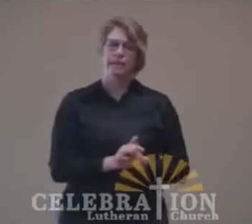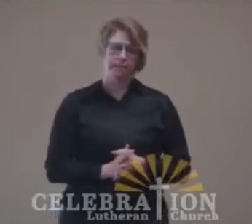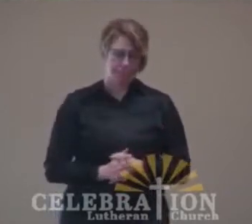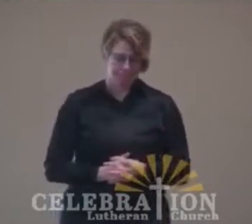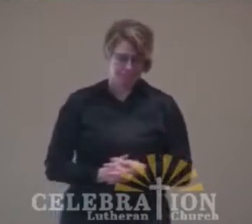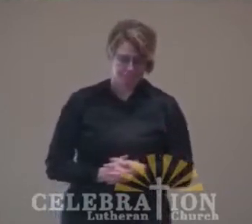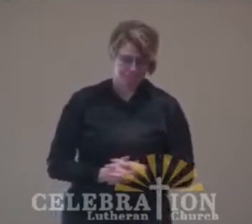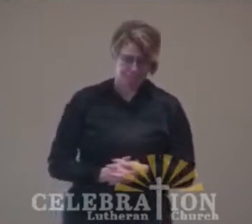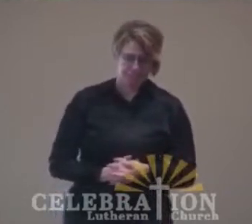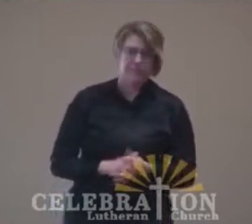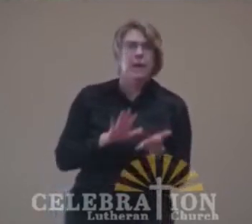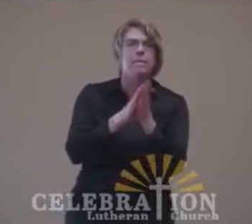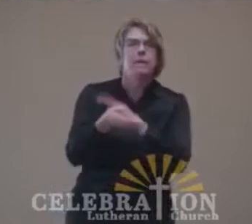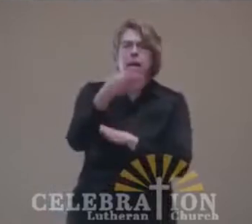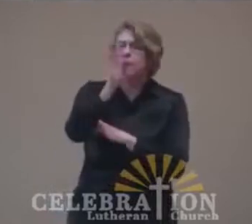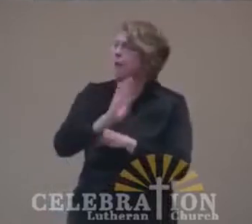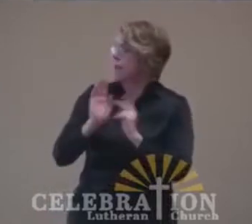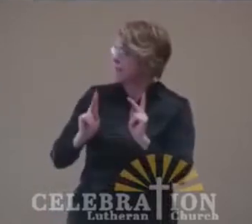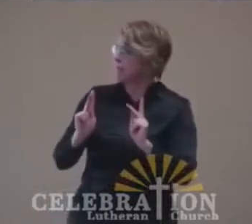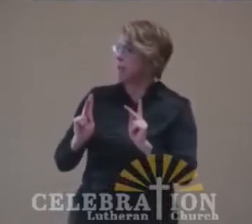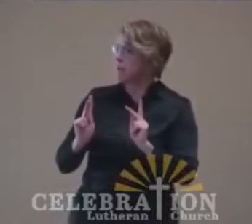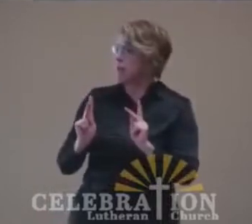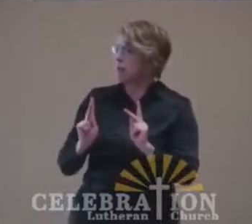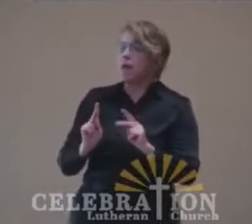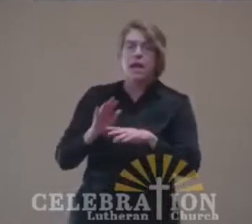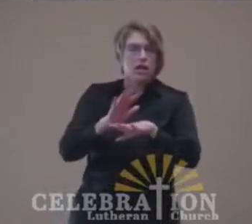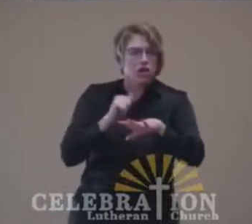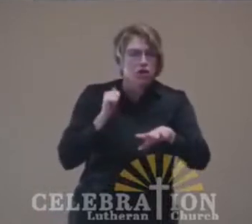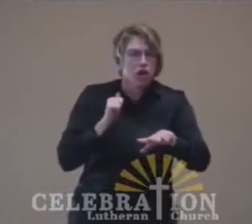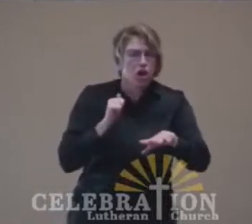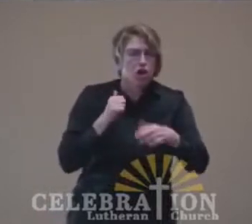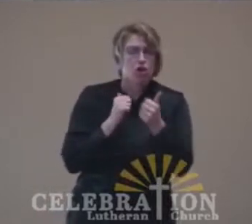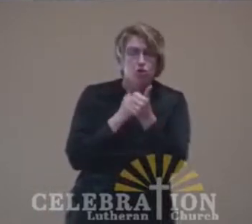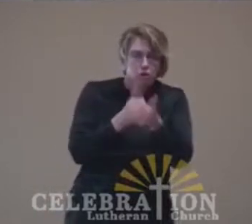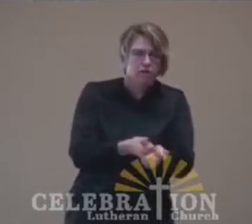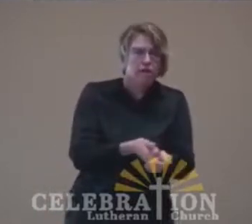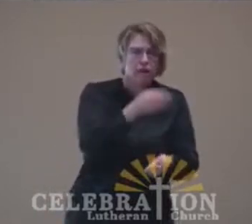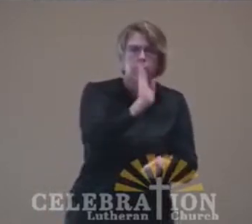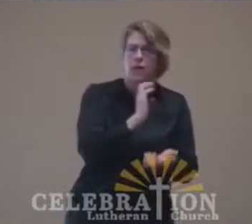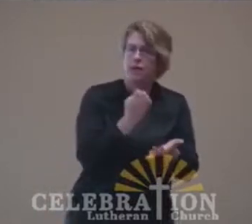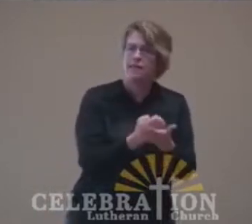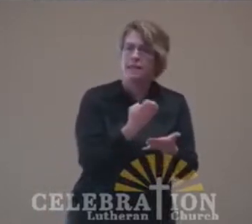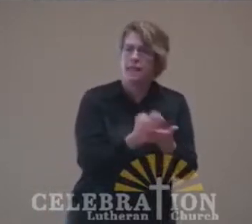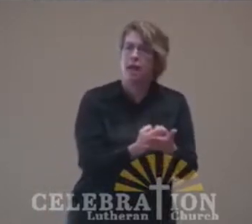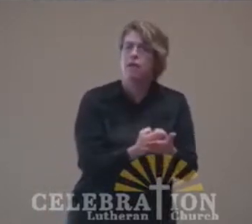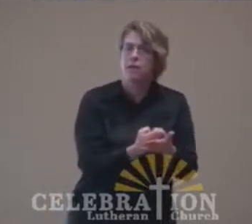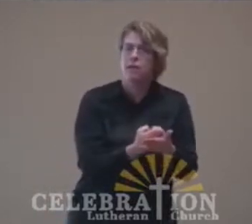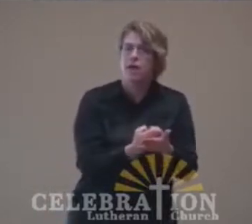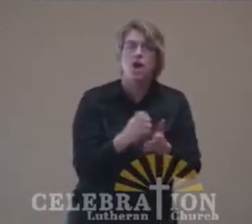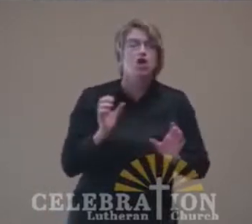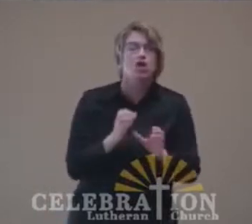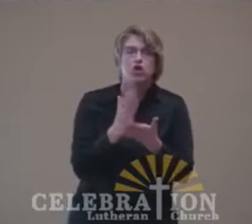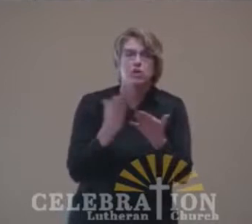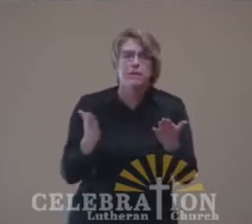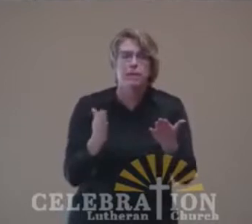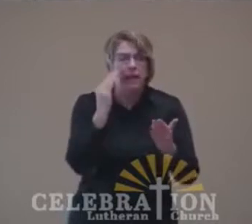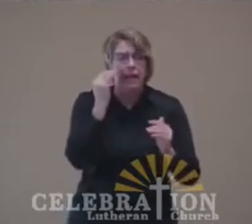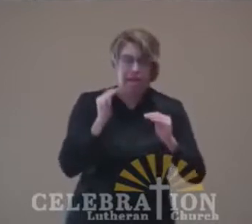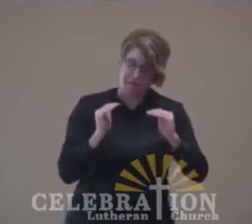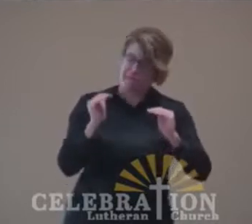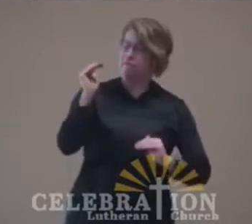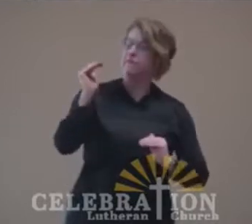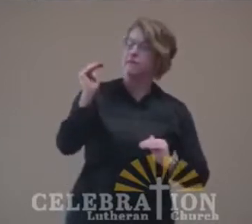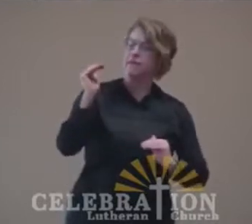Being God's people is a call to live in God's economy. And to do something to stop the unjust